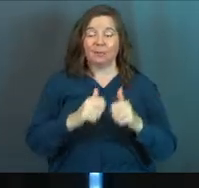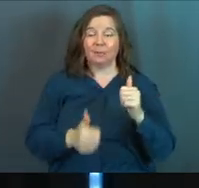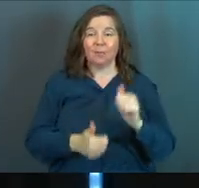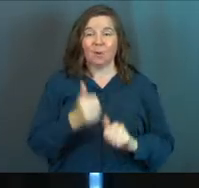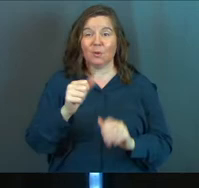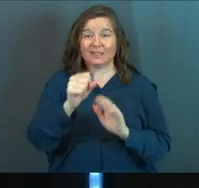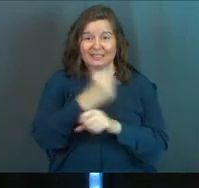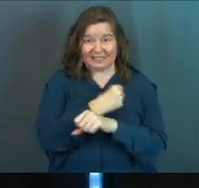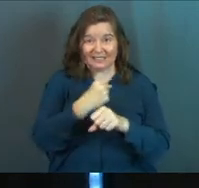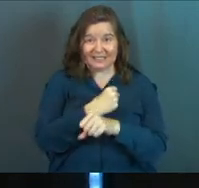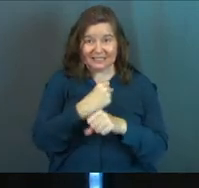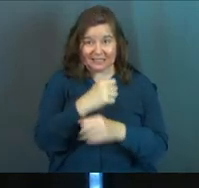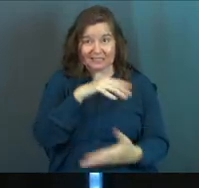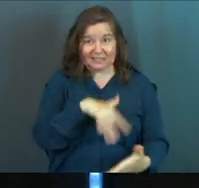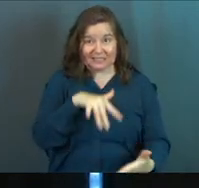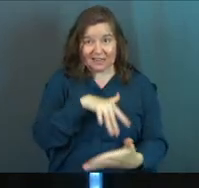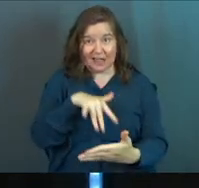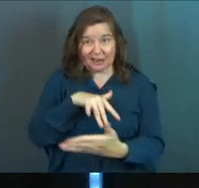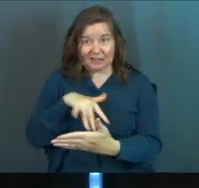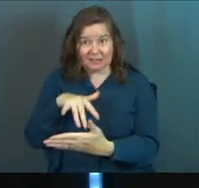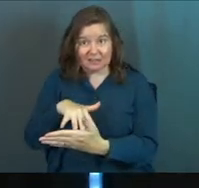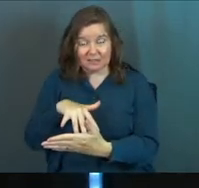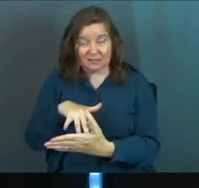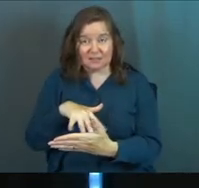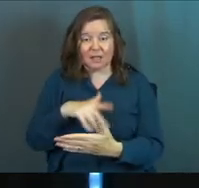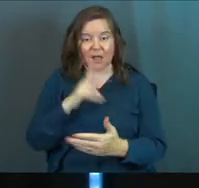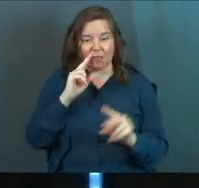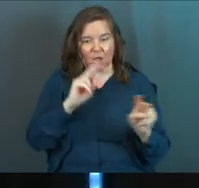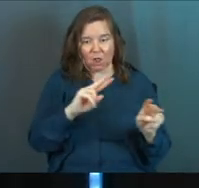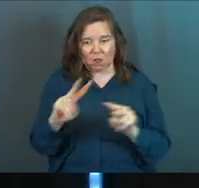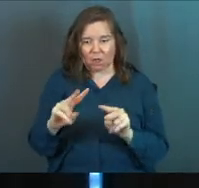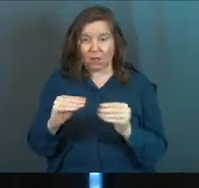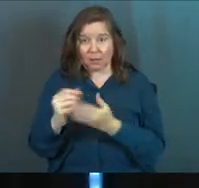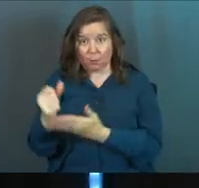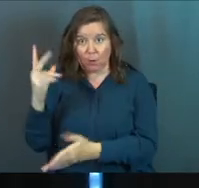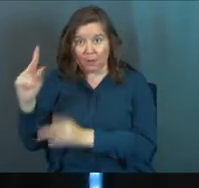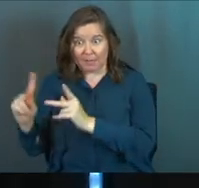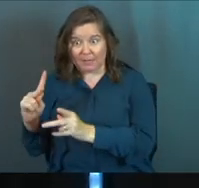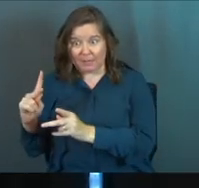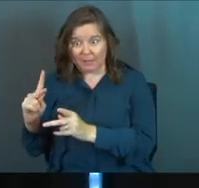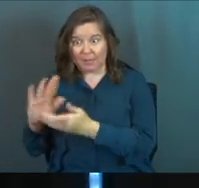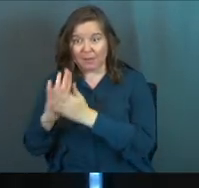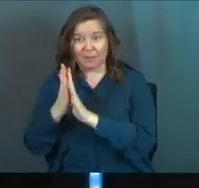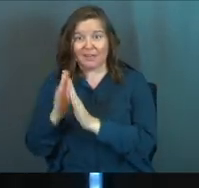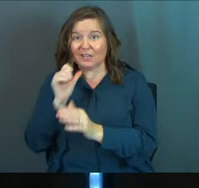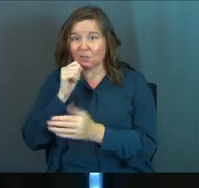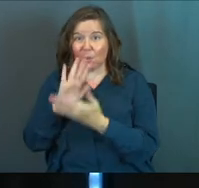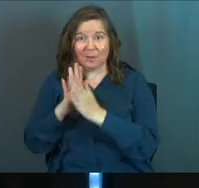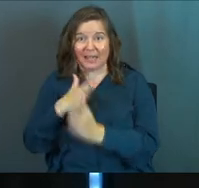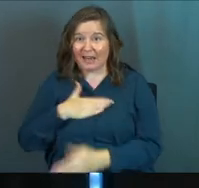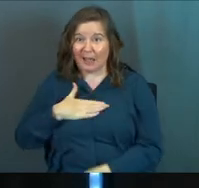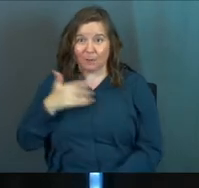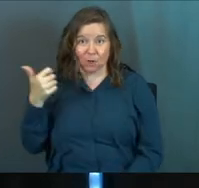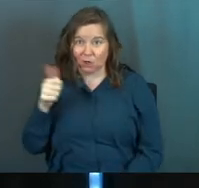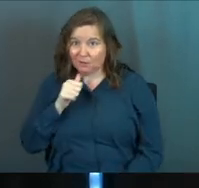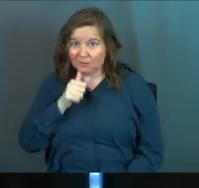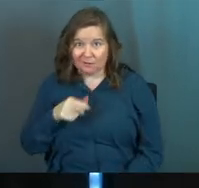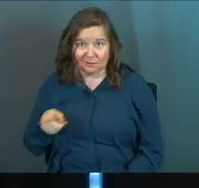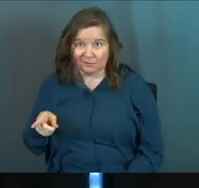all the statistical studies that have been done and they look at the more wealthy people get, did you know they don't get happier?